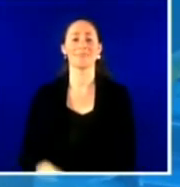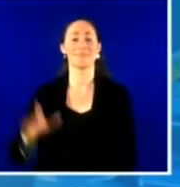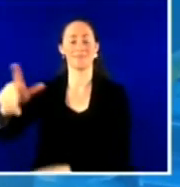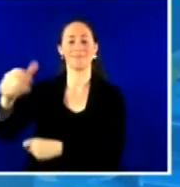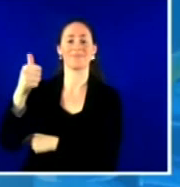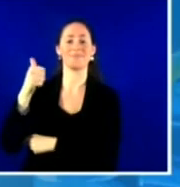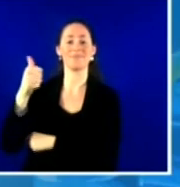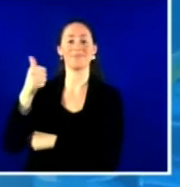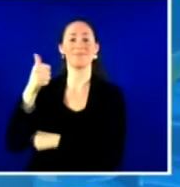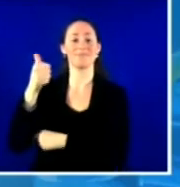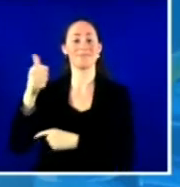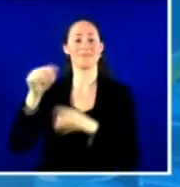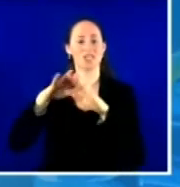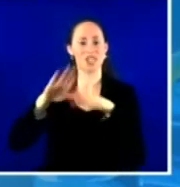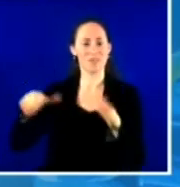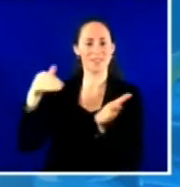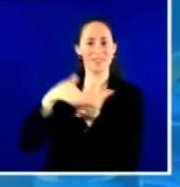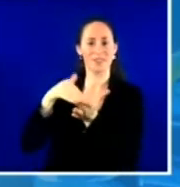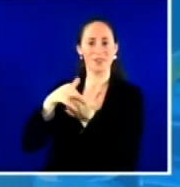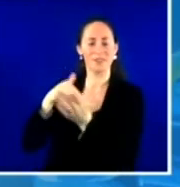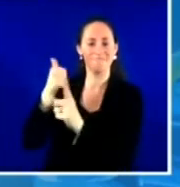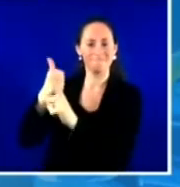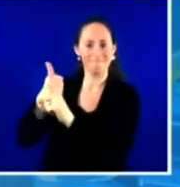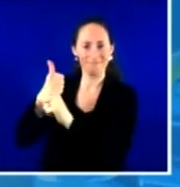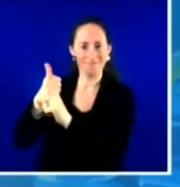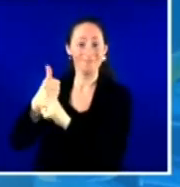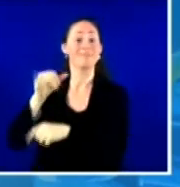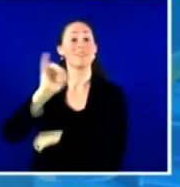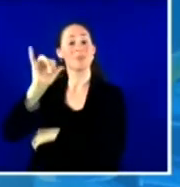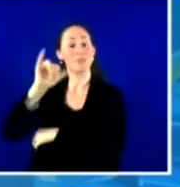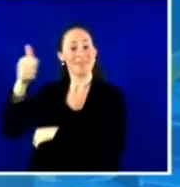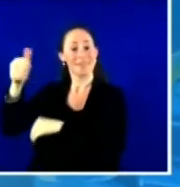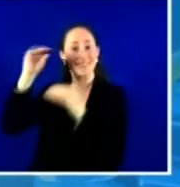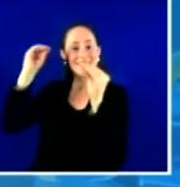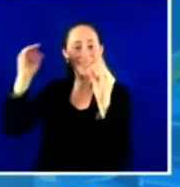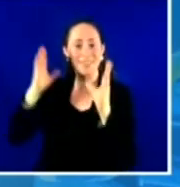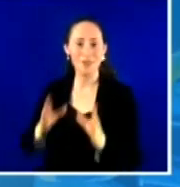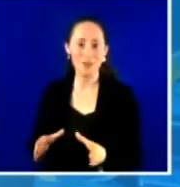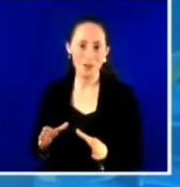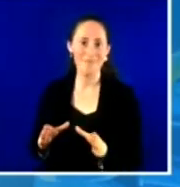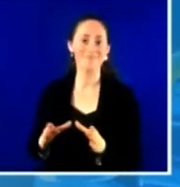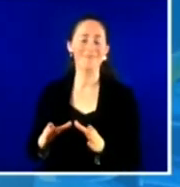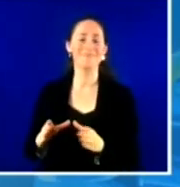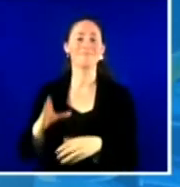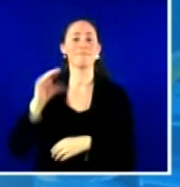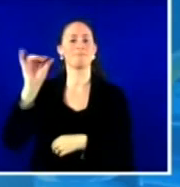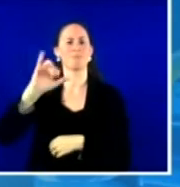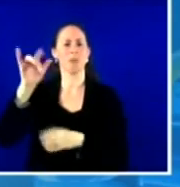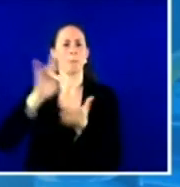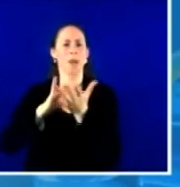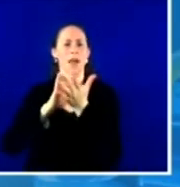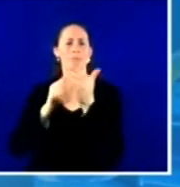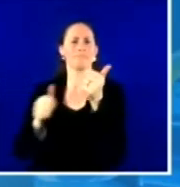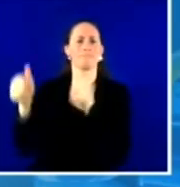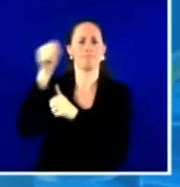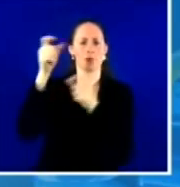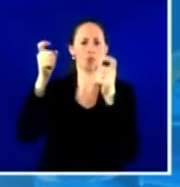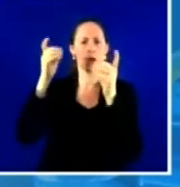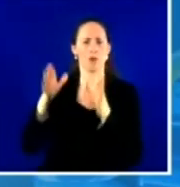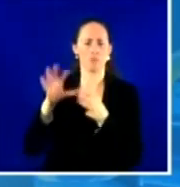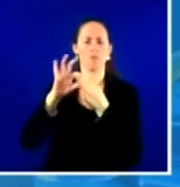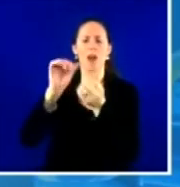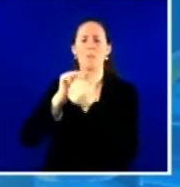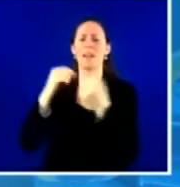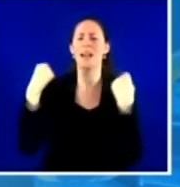Pediatrics and a professor of pediatrics and the medical director for the community health and advocacy at Children's